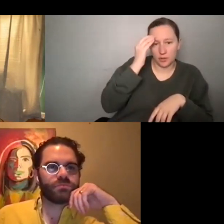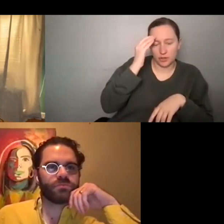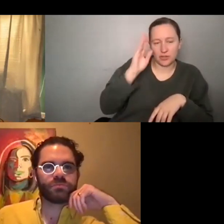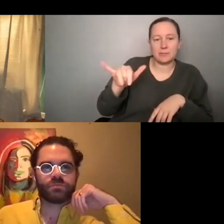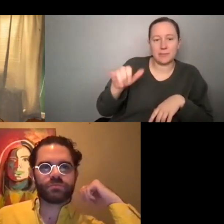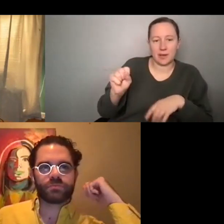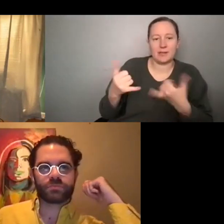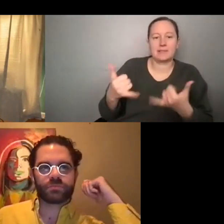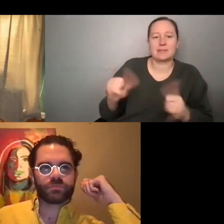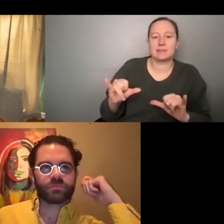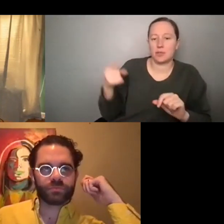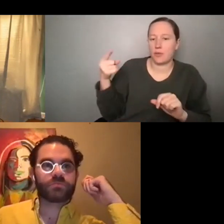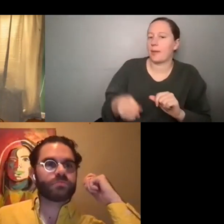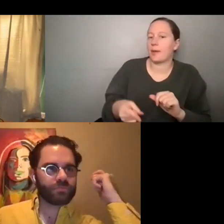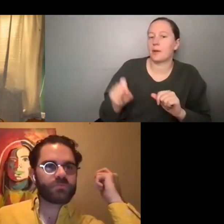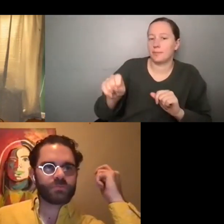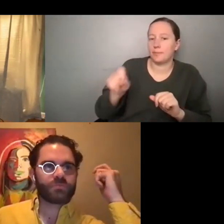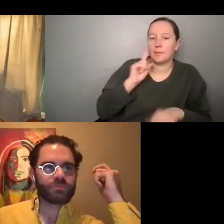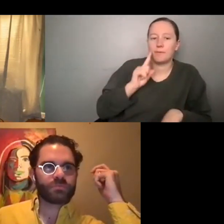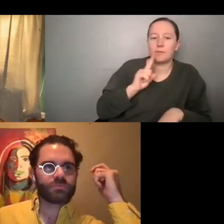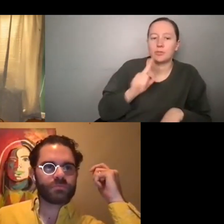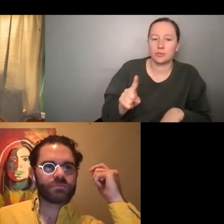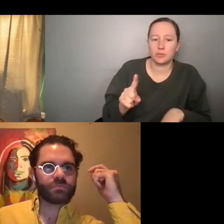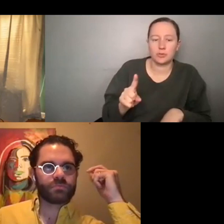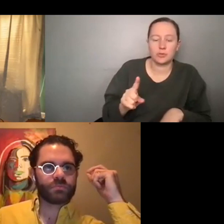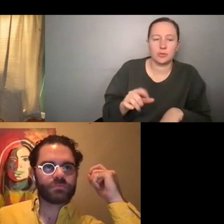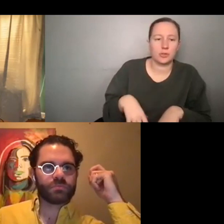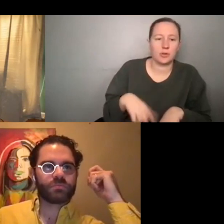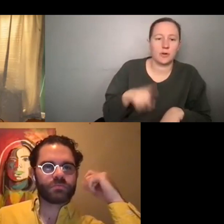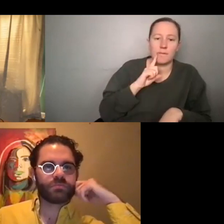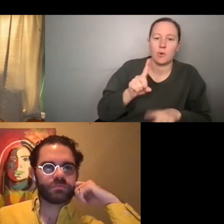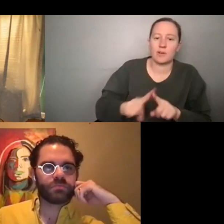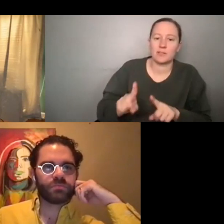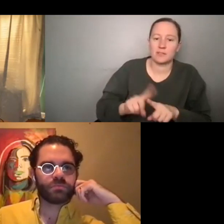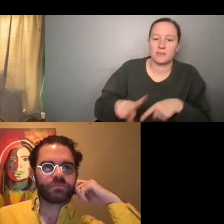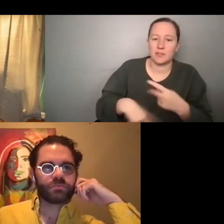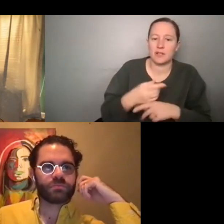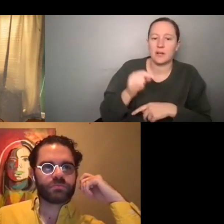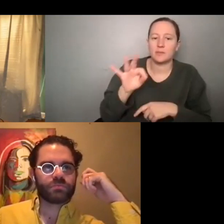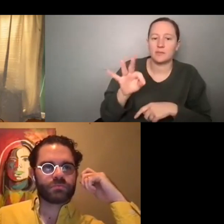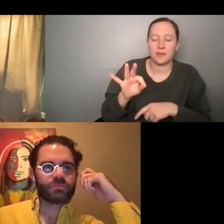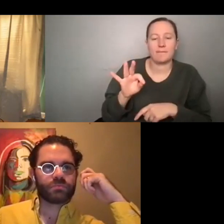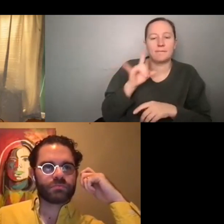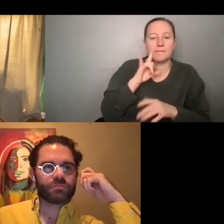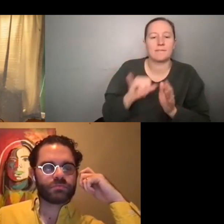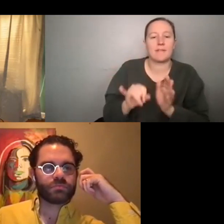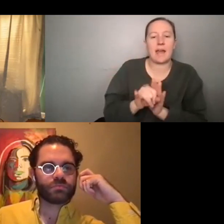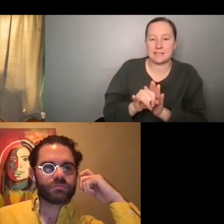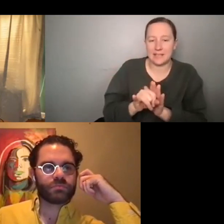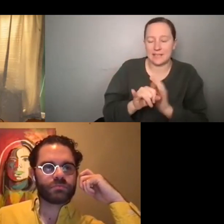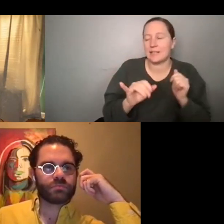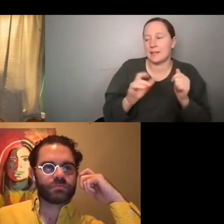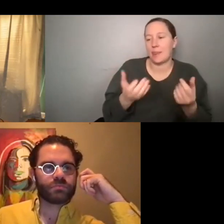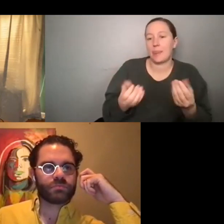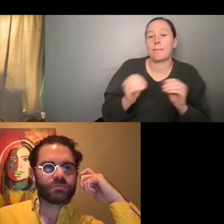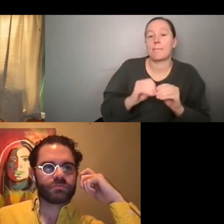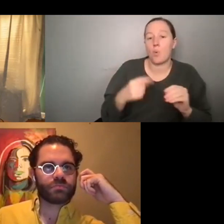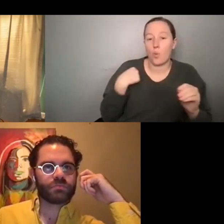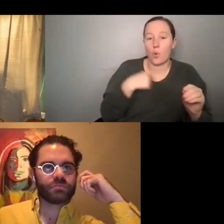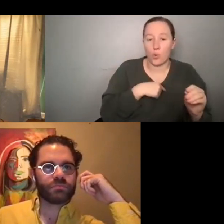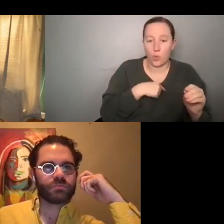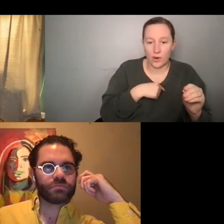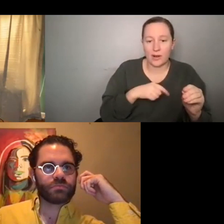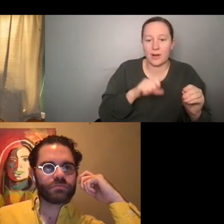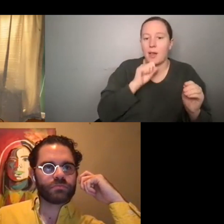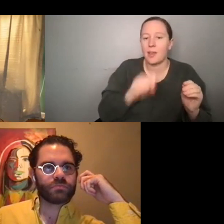still exists for all different types of identities. And I think, you know, again, the more we, I